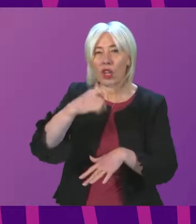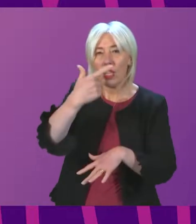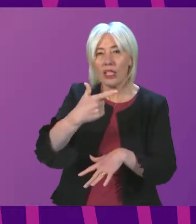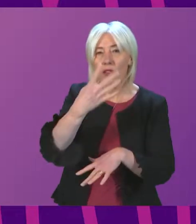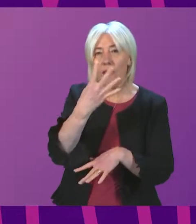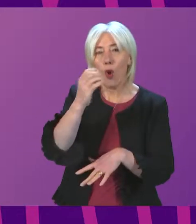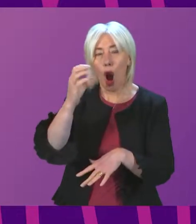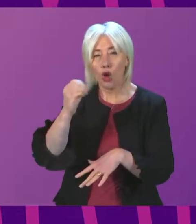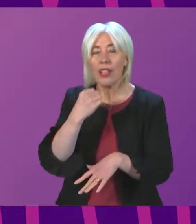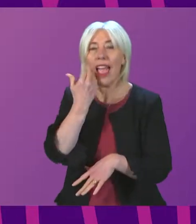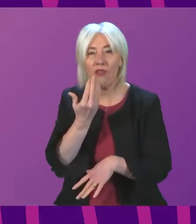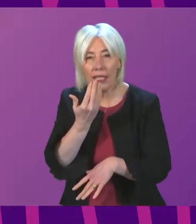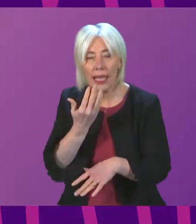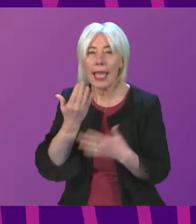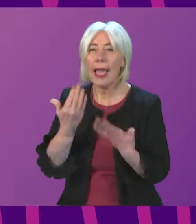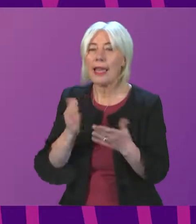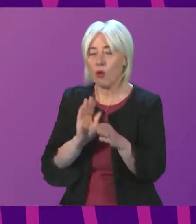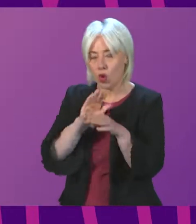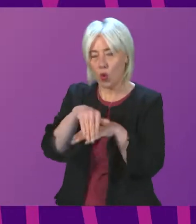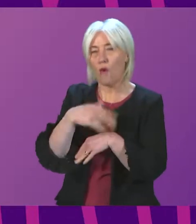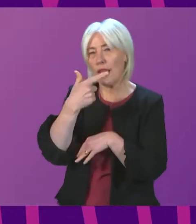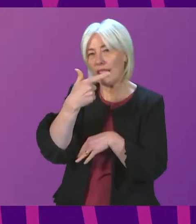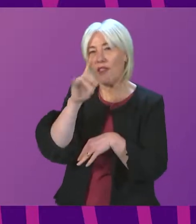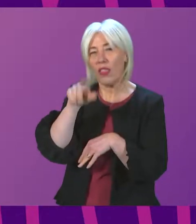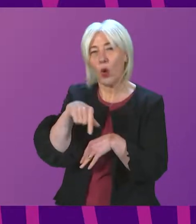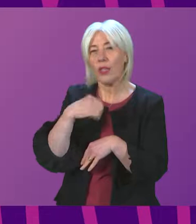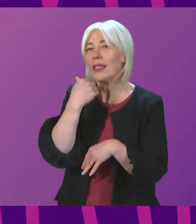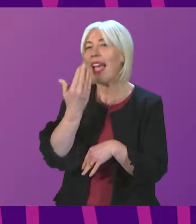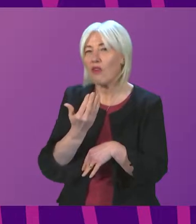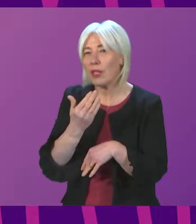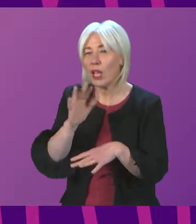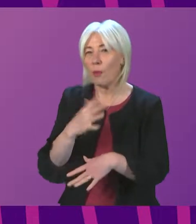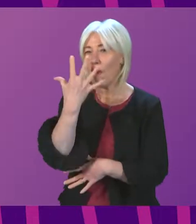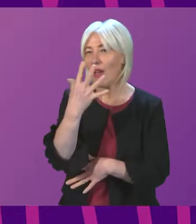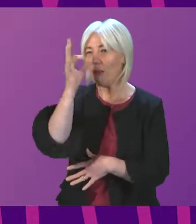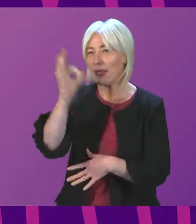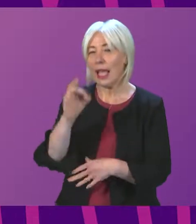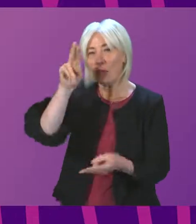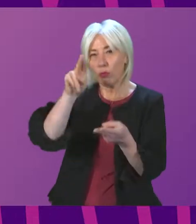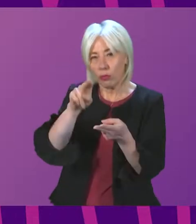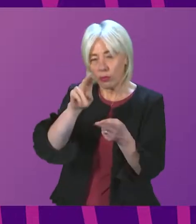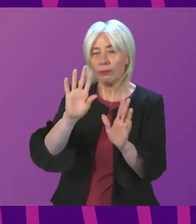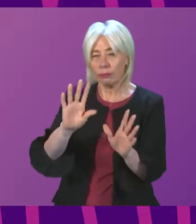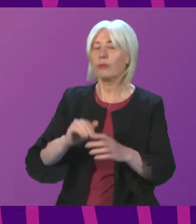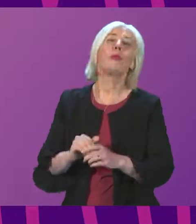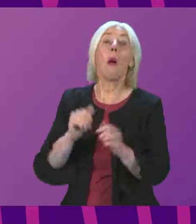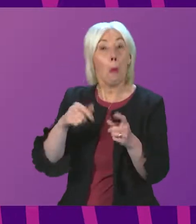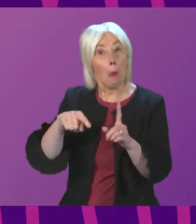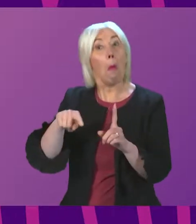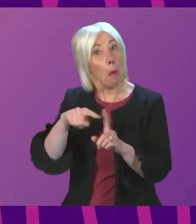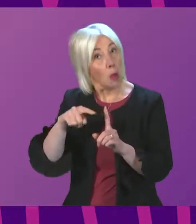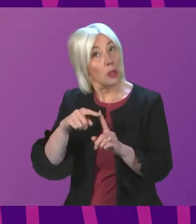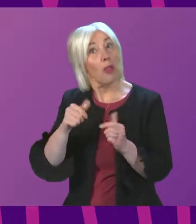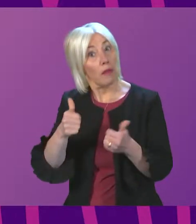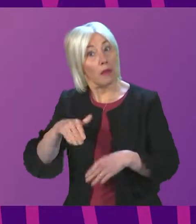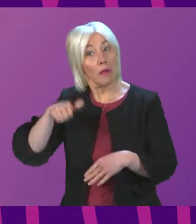,400 a day to just over 7,000 a day, which is a fall of 5 per cent. While that continues a positive overall